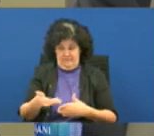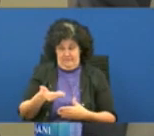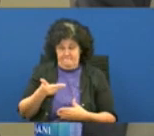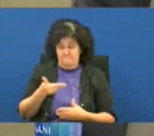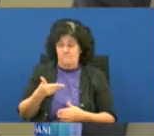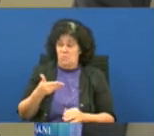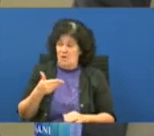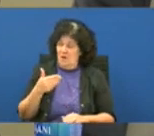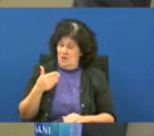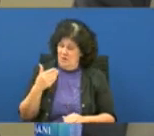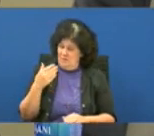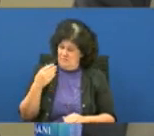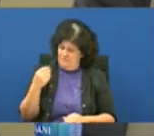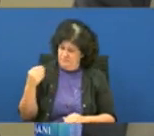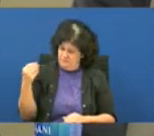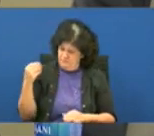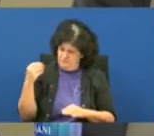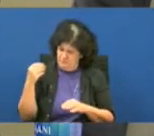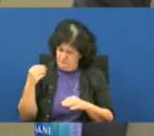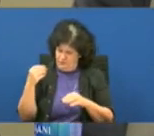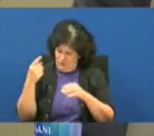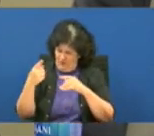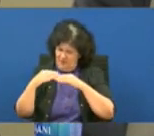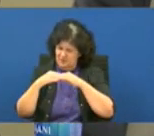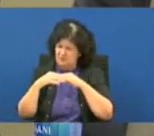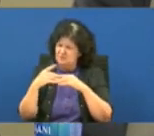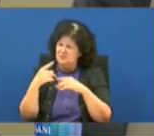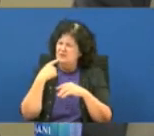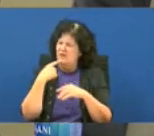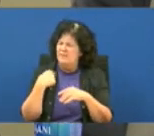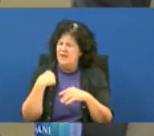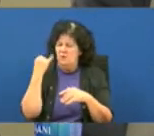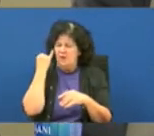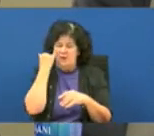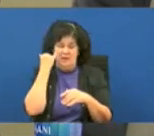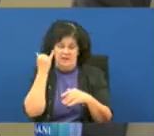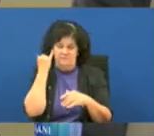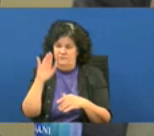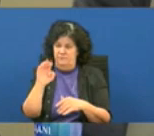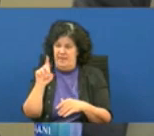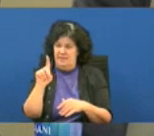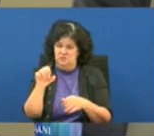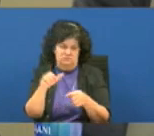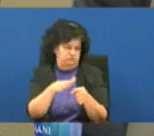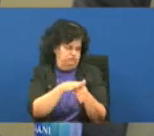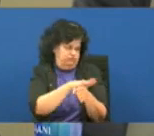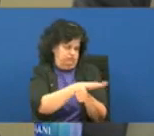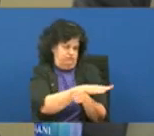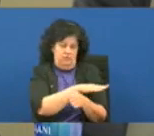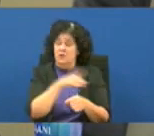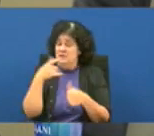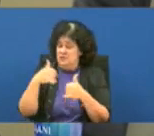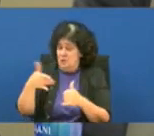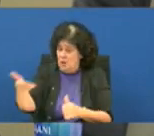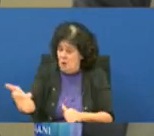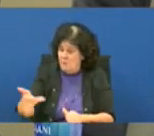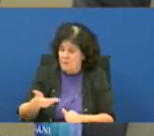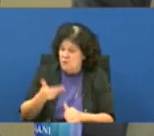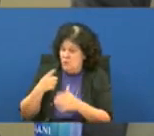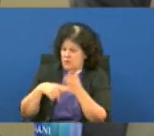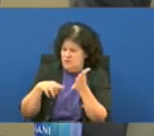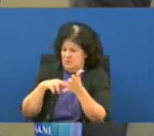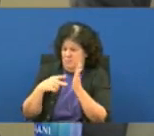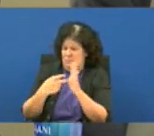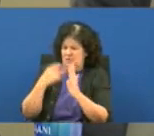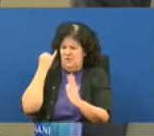and is it a stabilization kind of walk me through that process beds are full at this point it's an open door policy but what does that mean